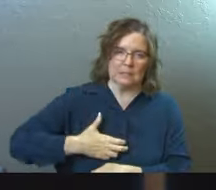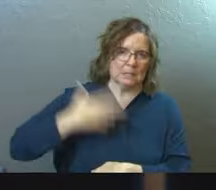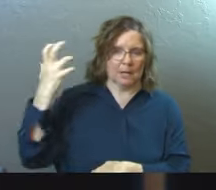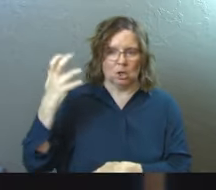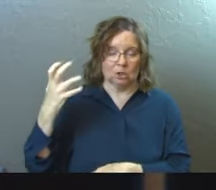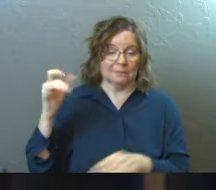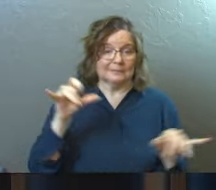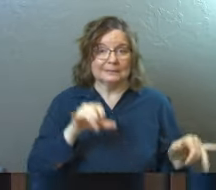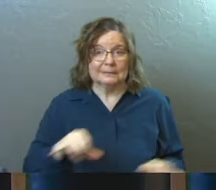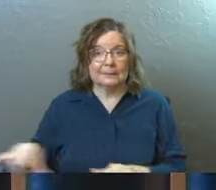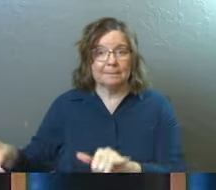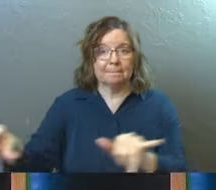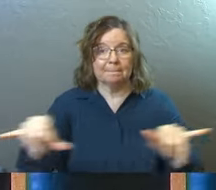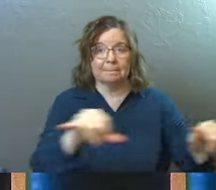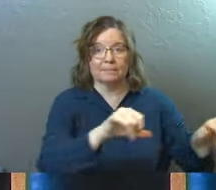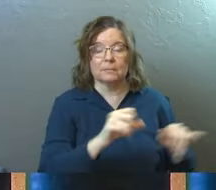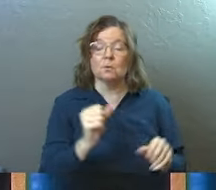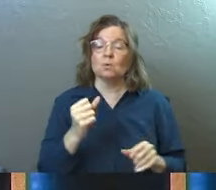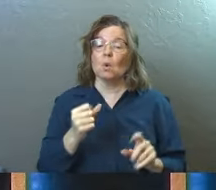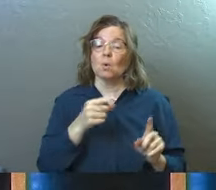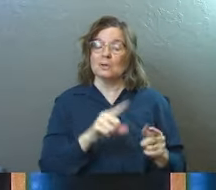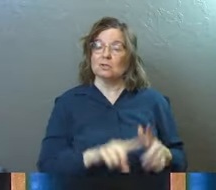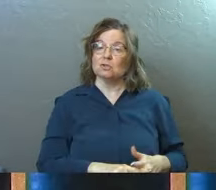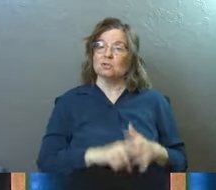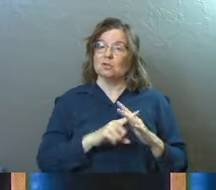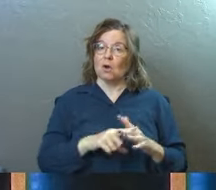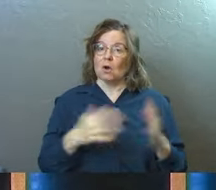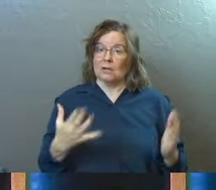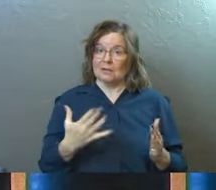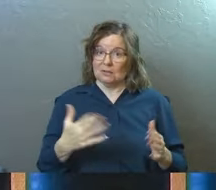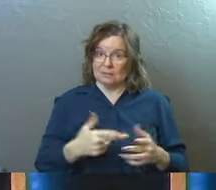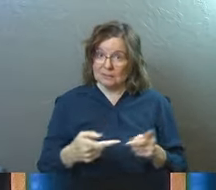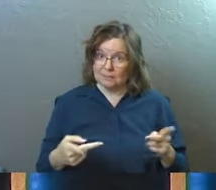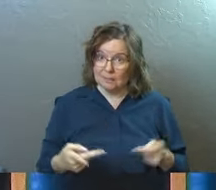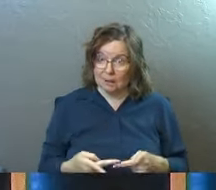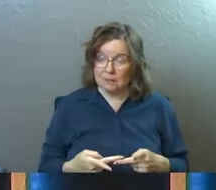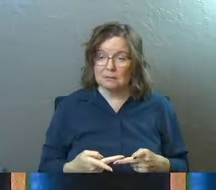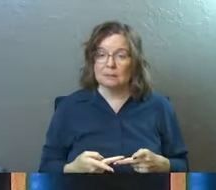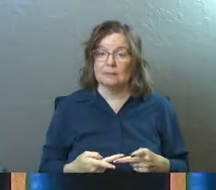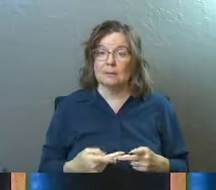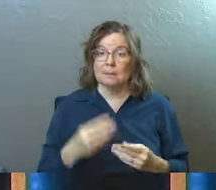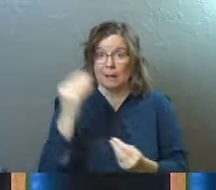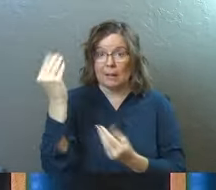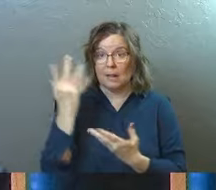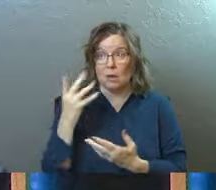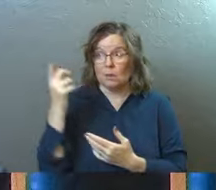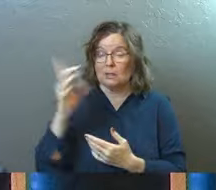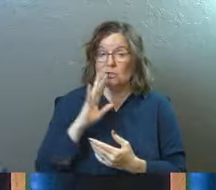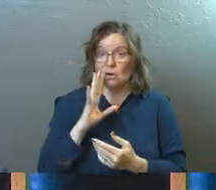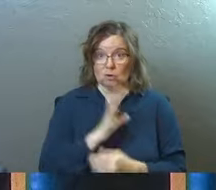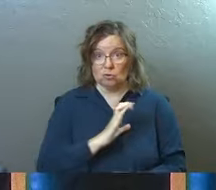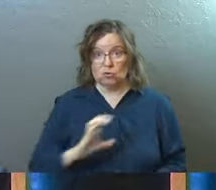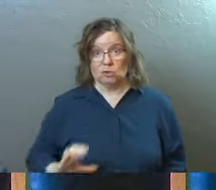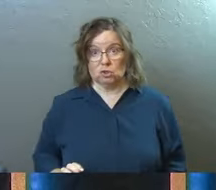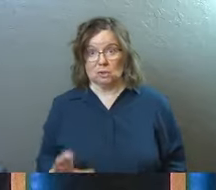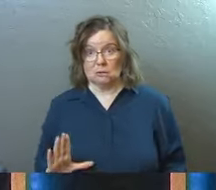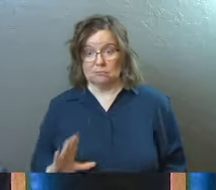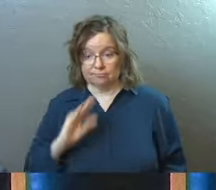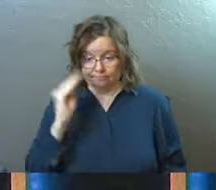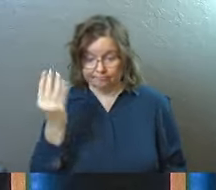like everyone else. So he's starting here in this spot by letting us know he's talking to Christians.